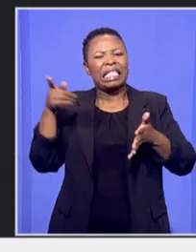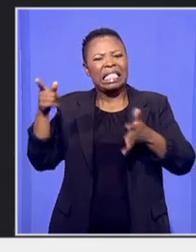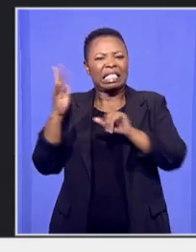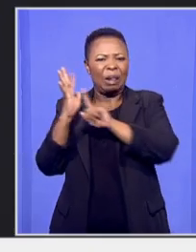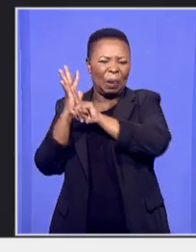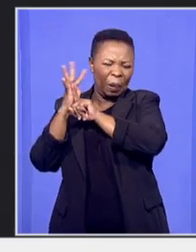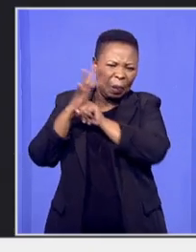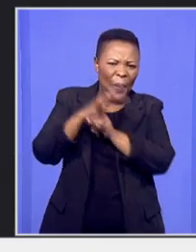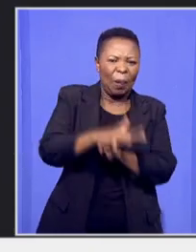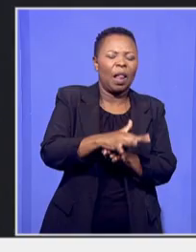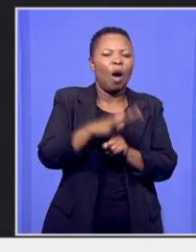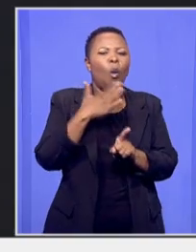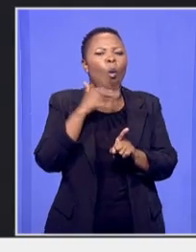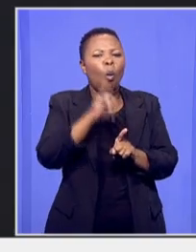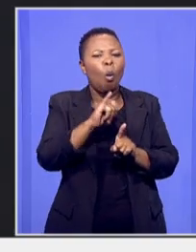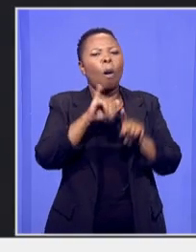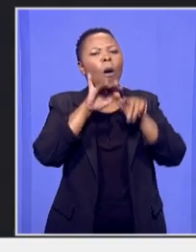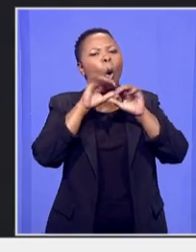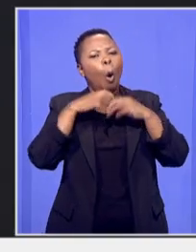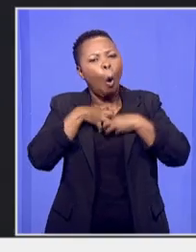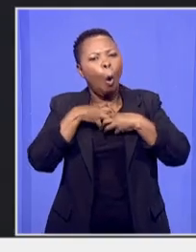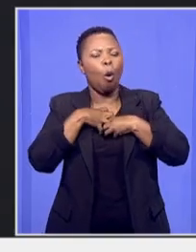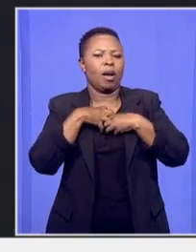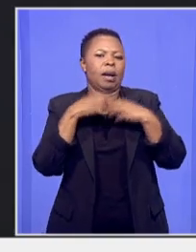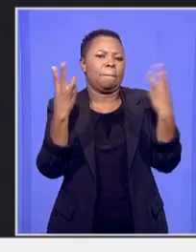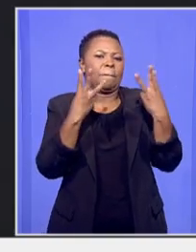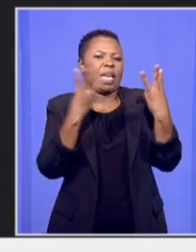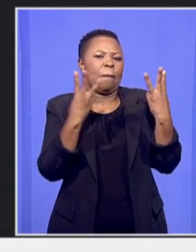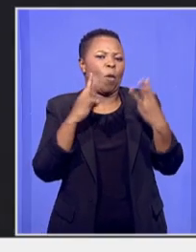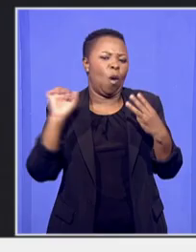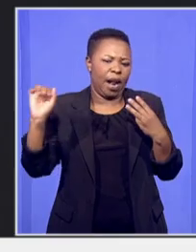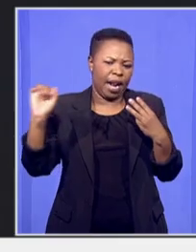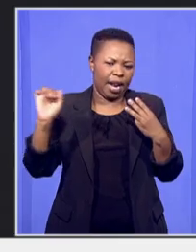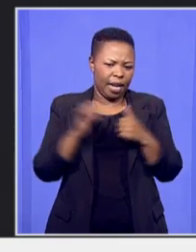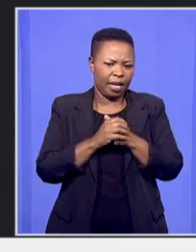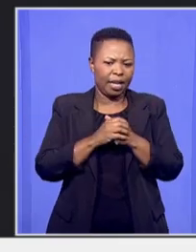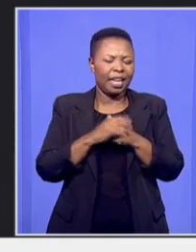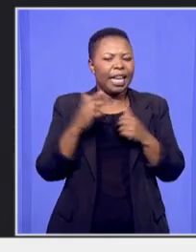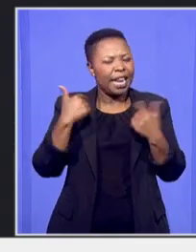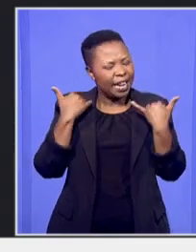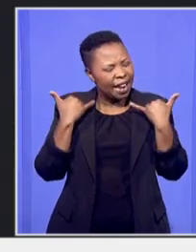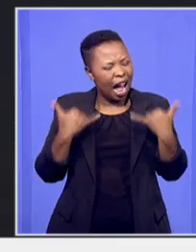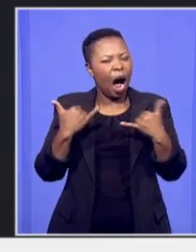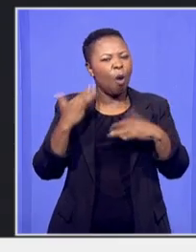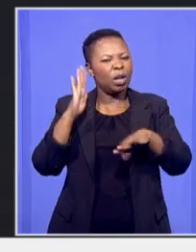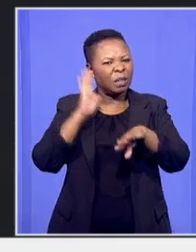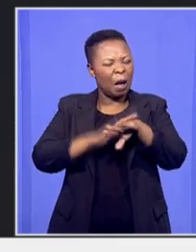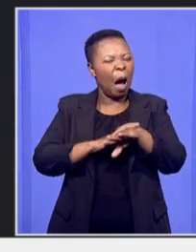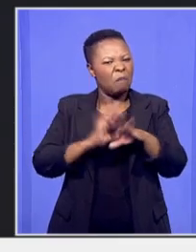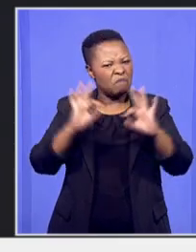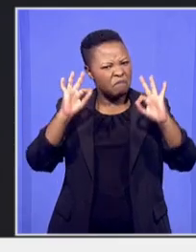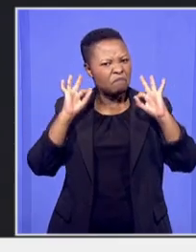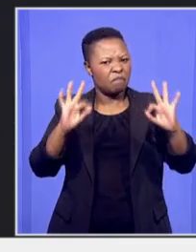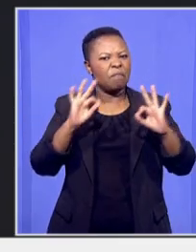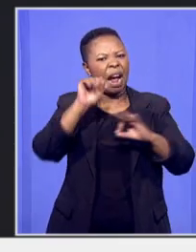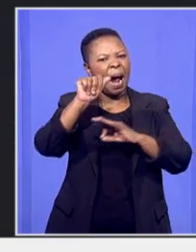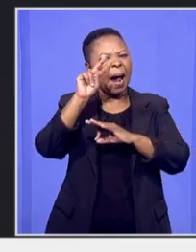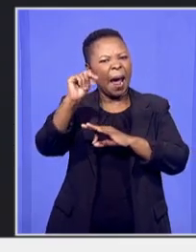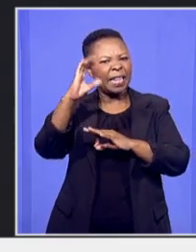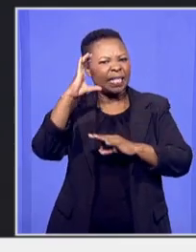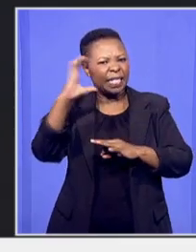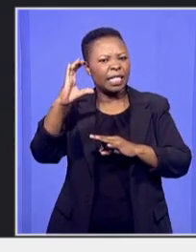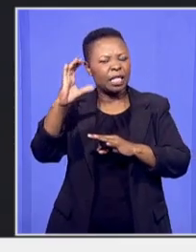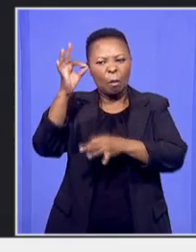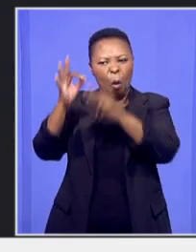its own people it is about time that we completely write off the ANC as a